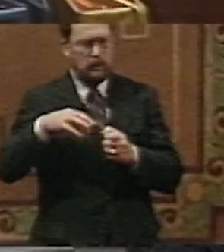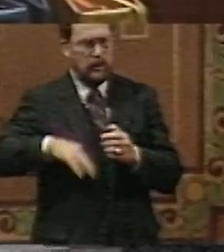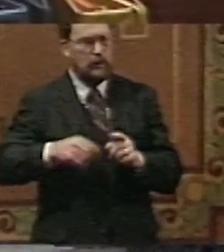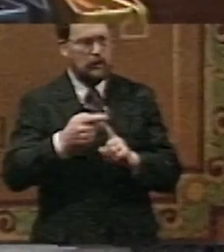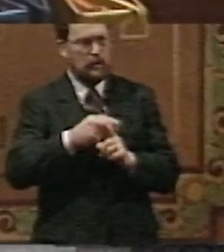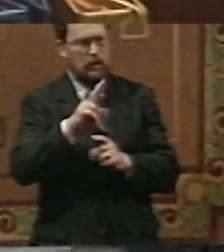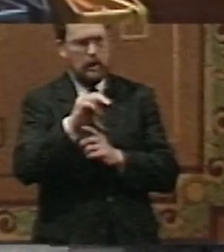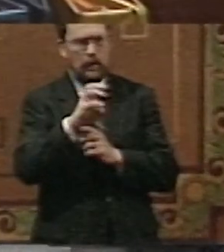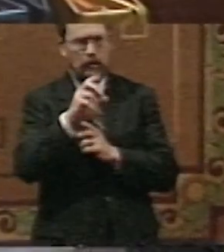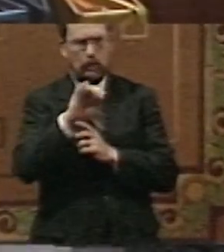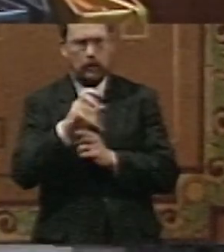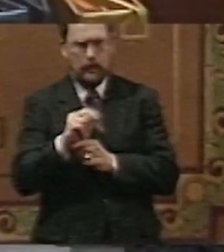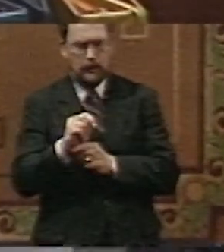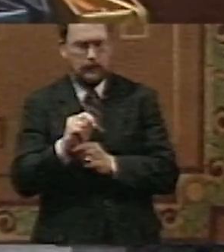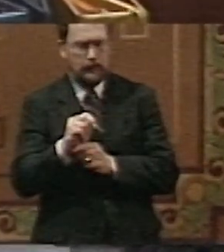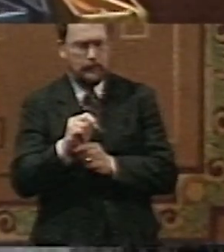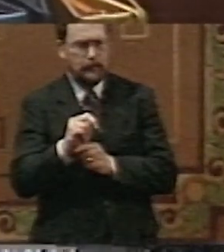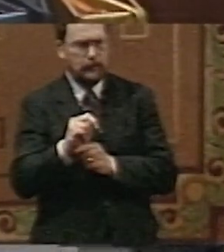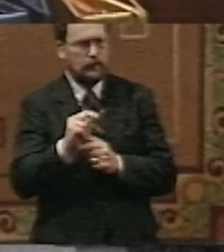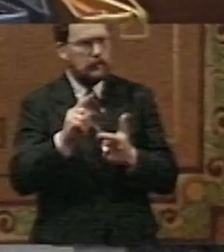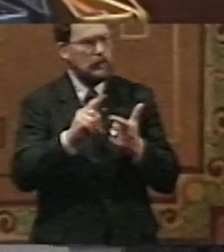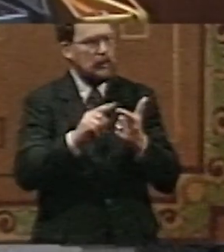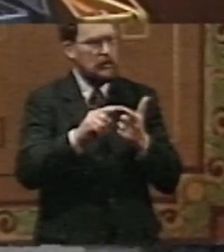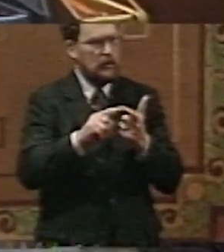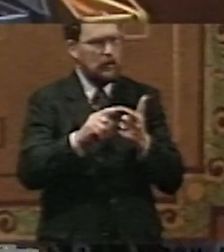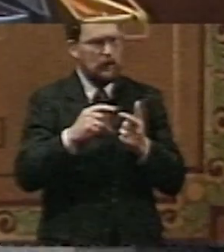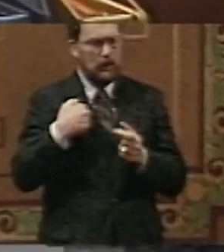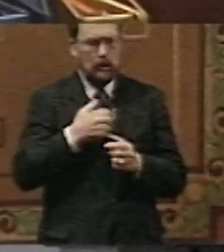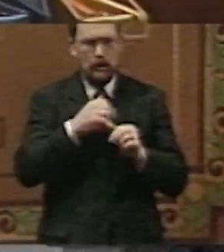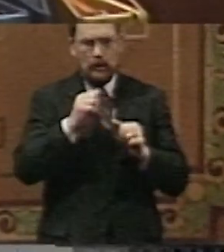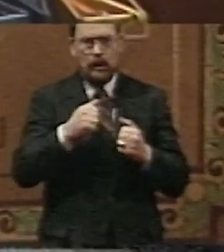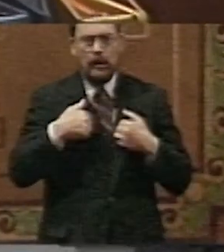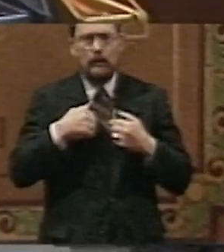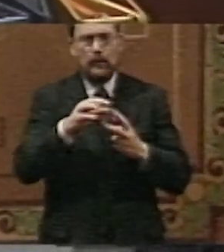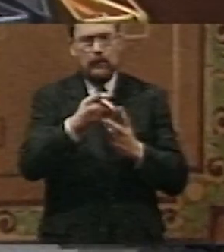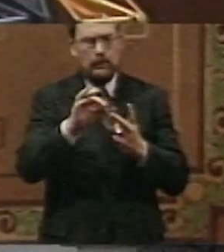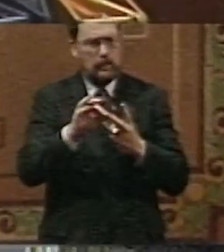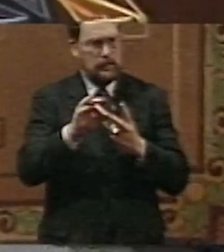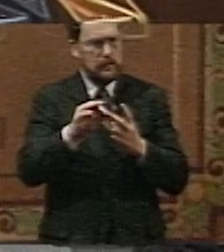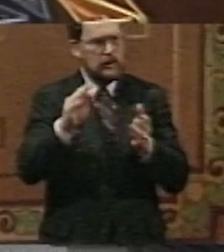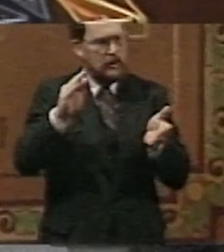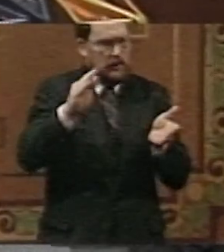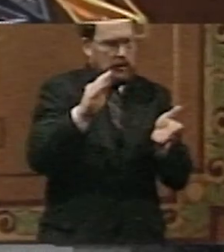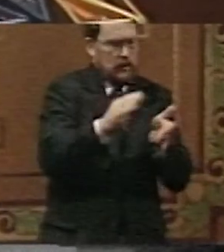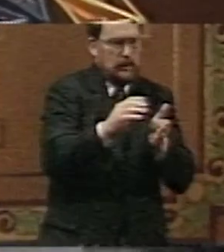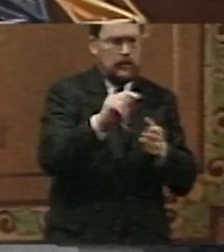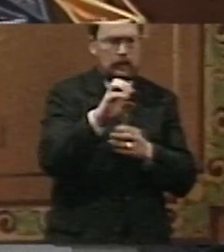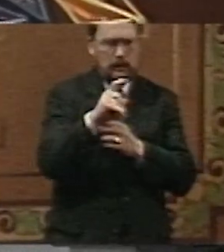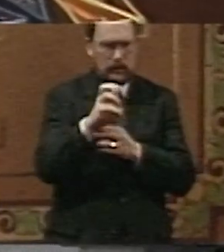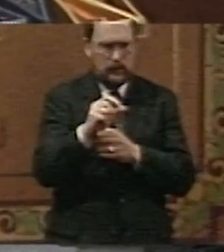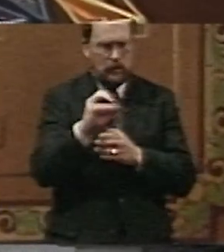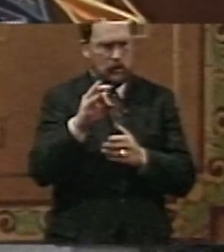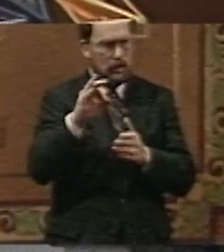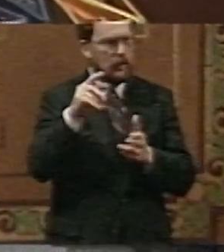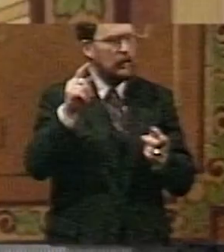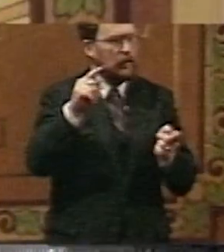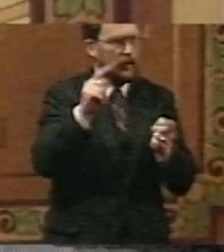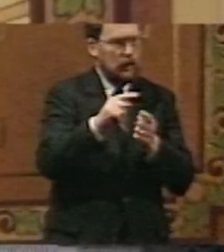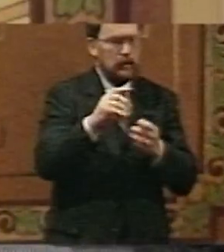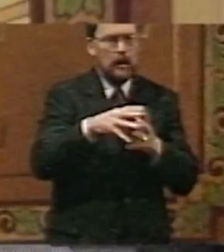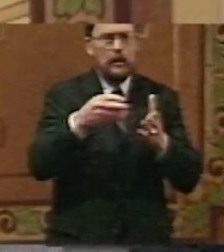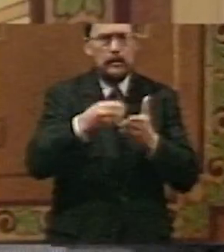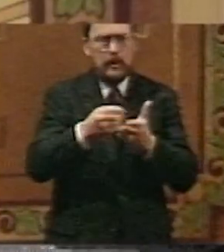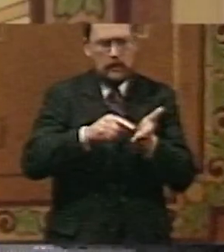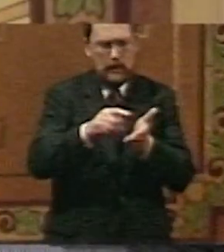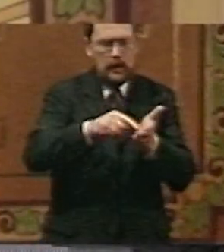through no fault of their own. Number two, we have a choice of decreasing the taxes or the contribution rate to the people who